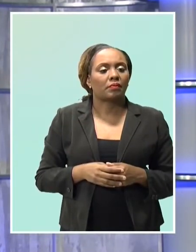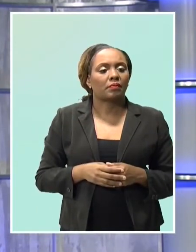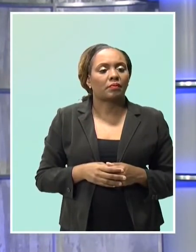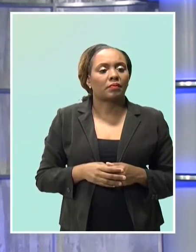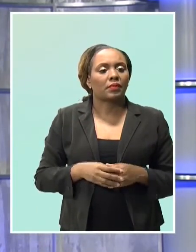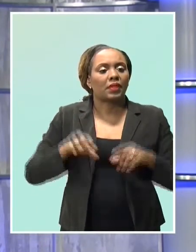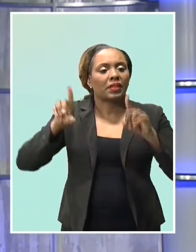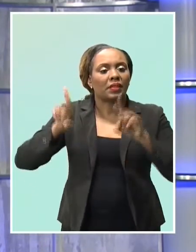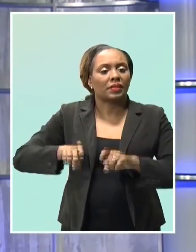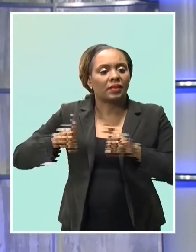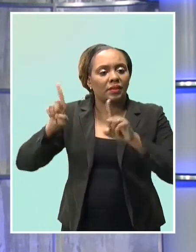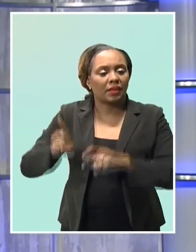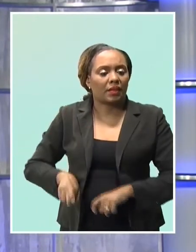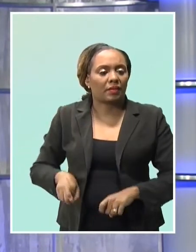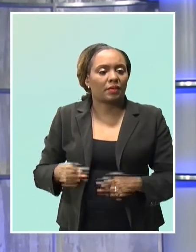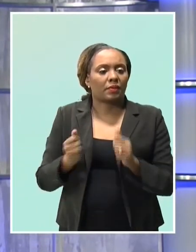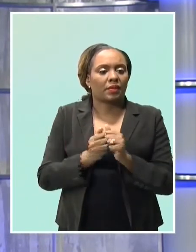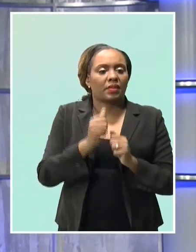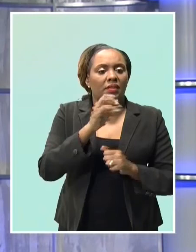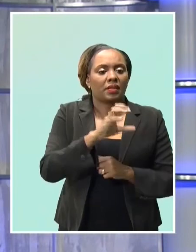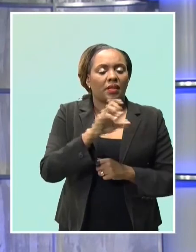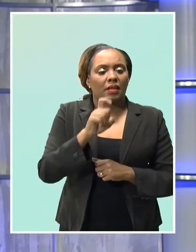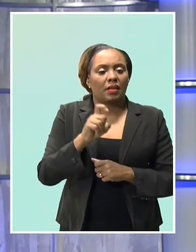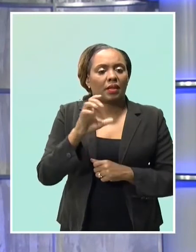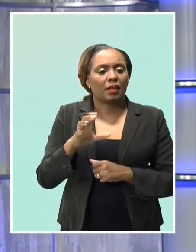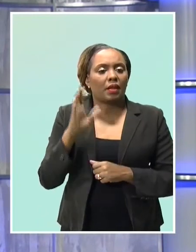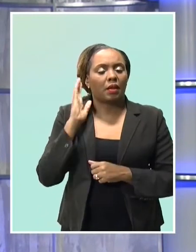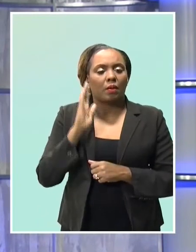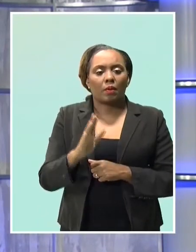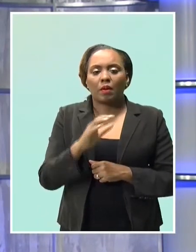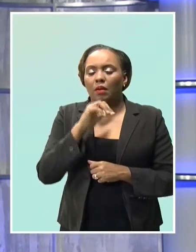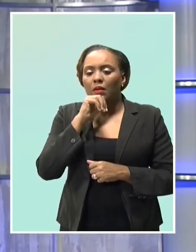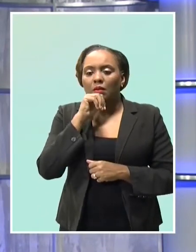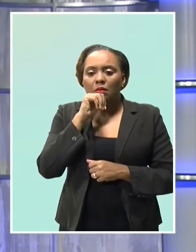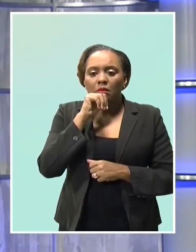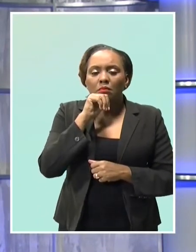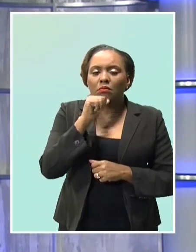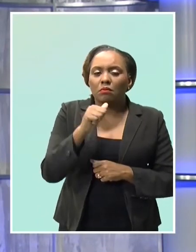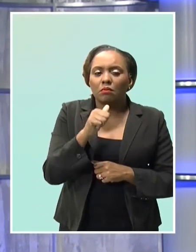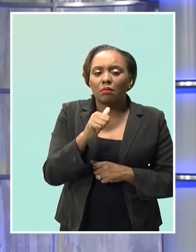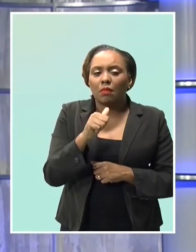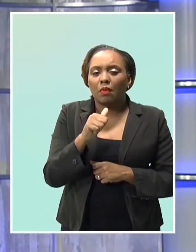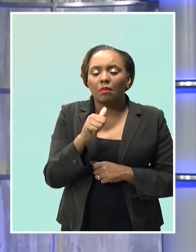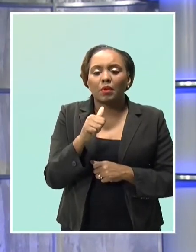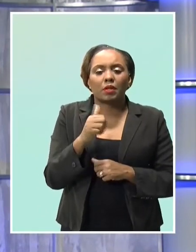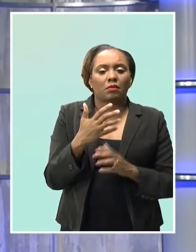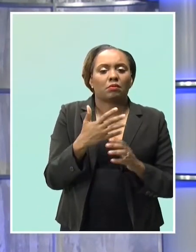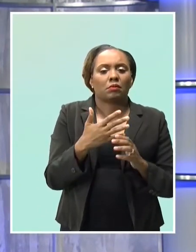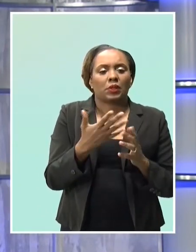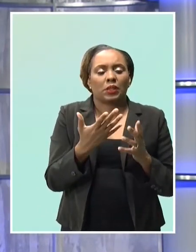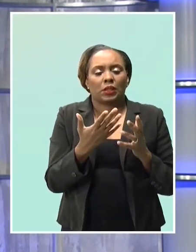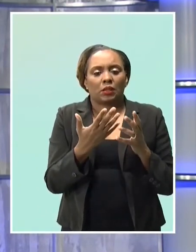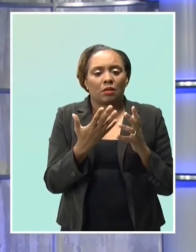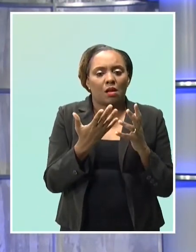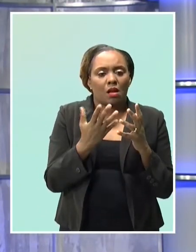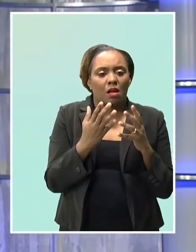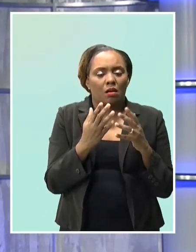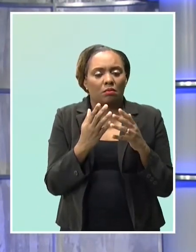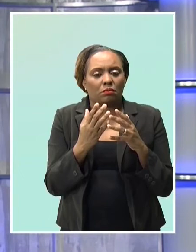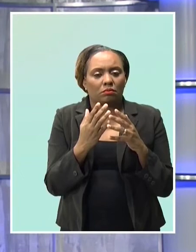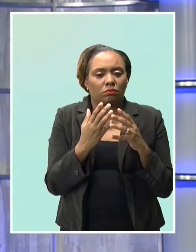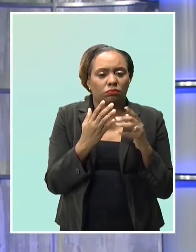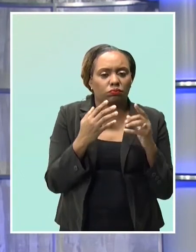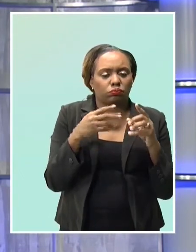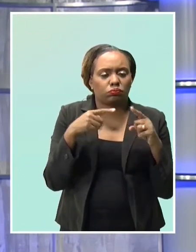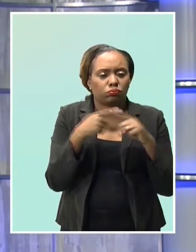the Caribbean Examinations Council will not be compromised by COVID-19. The assurance is coming from Registrar Dr. Wayne Wesley. Currently,